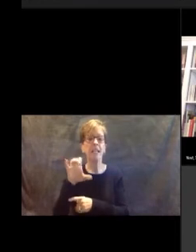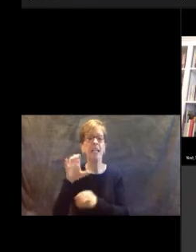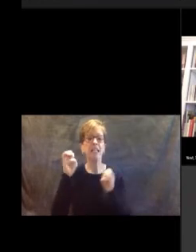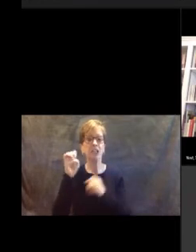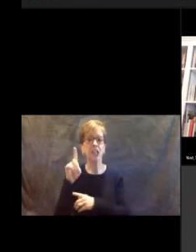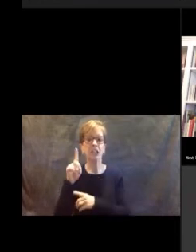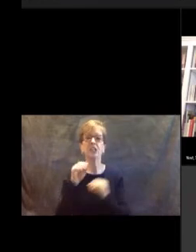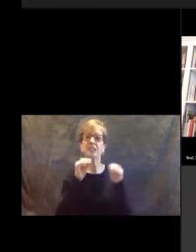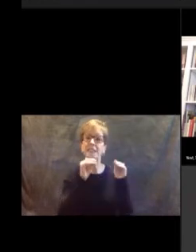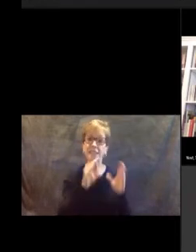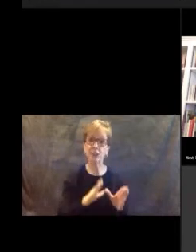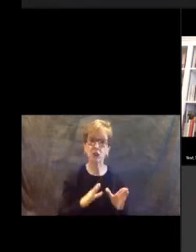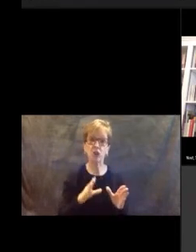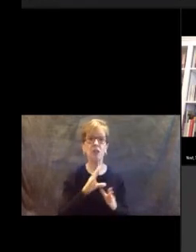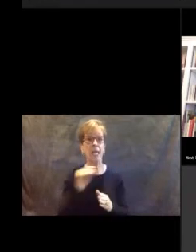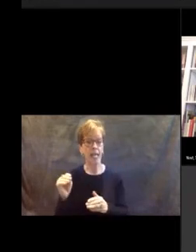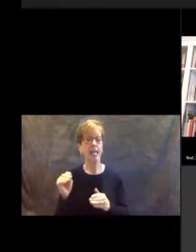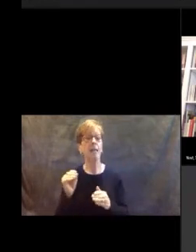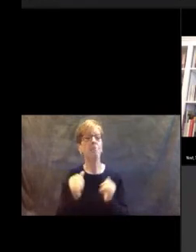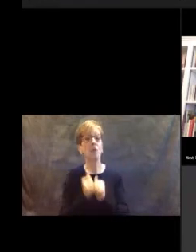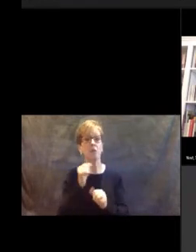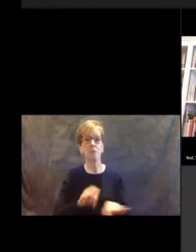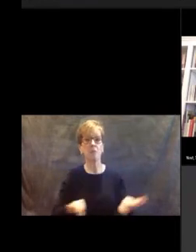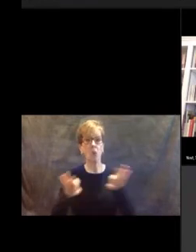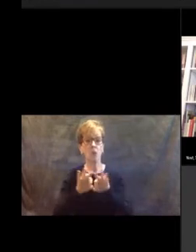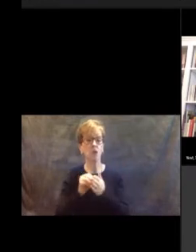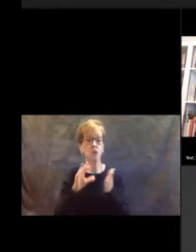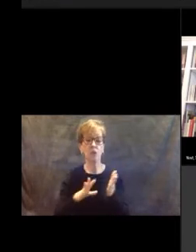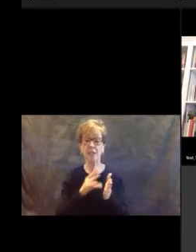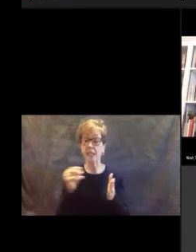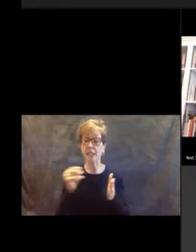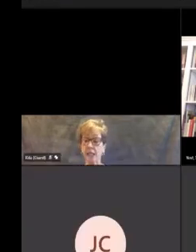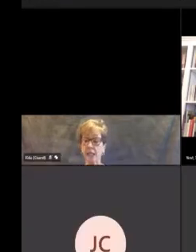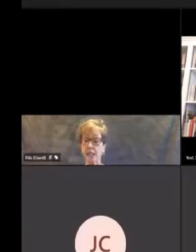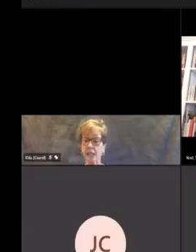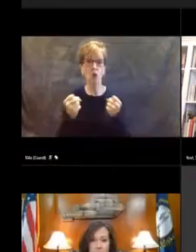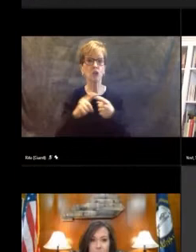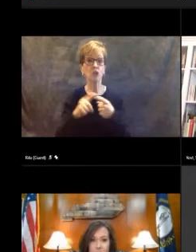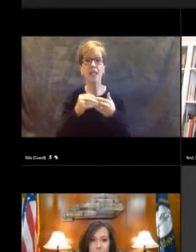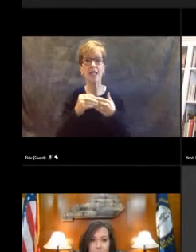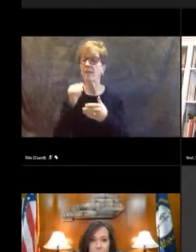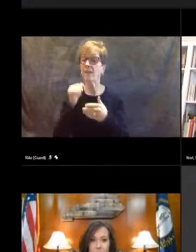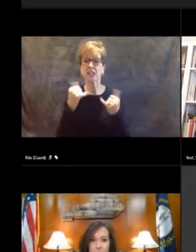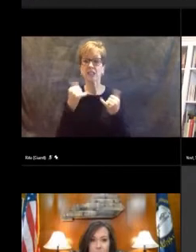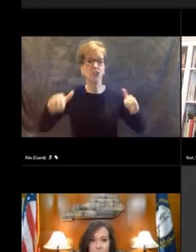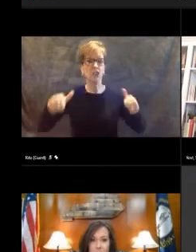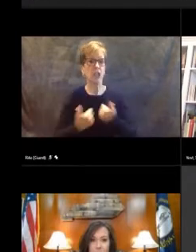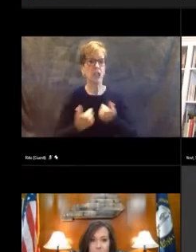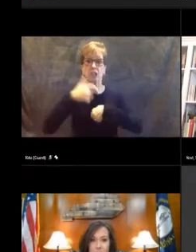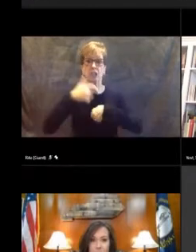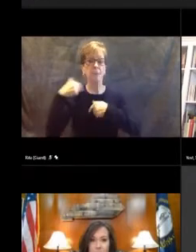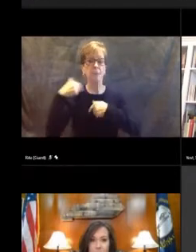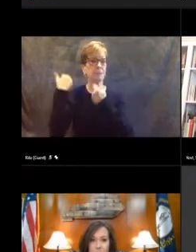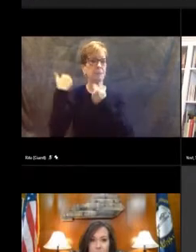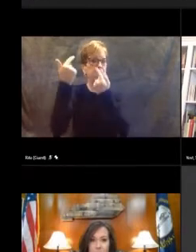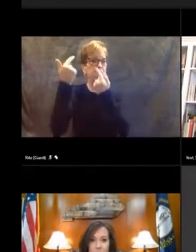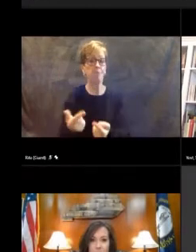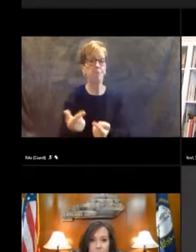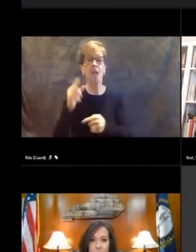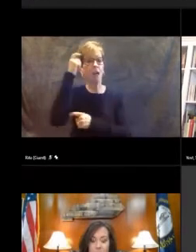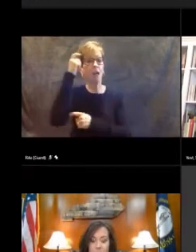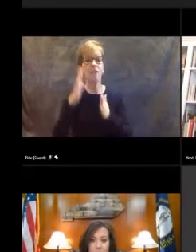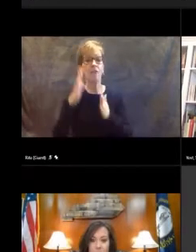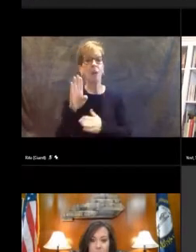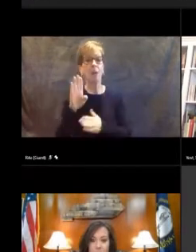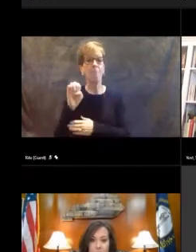With the courage and tenacity to lead during the most challenging and unpredictable time of recent memory, Governor Beshear has been